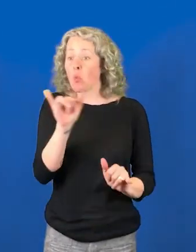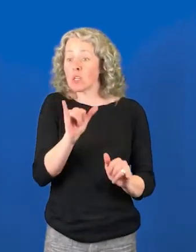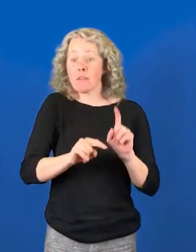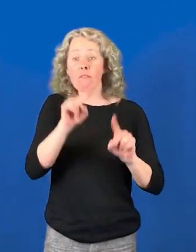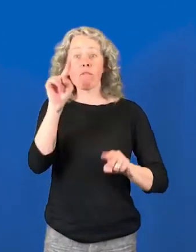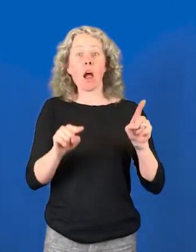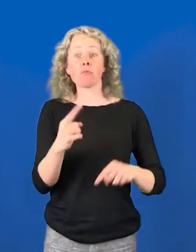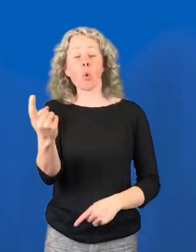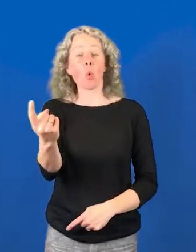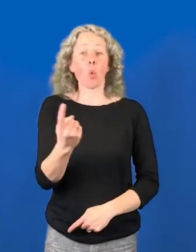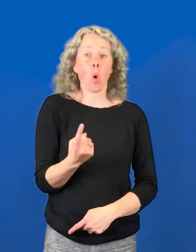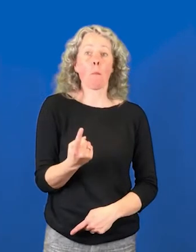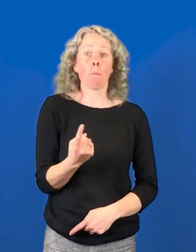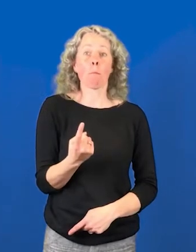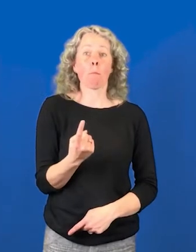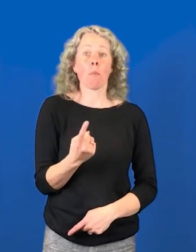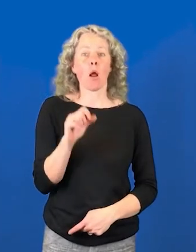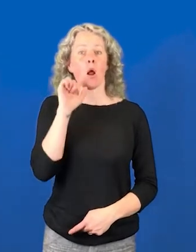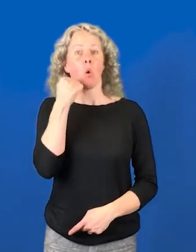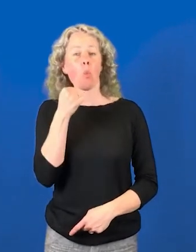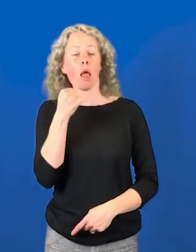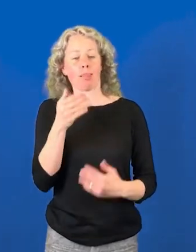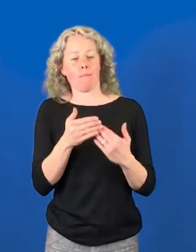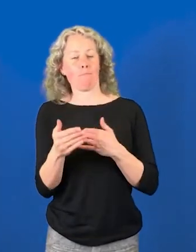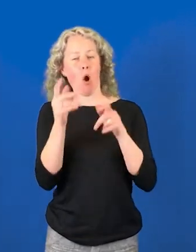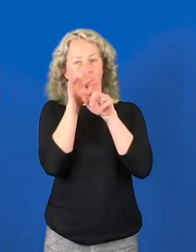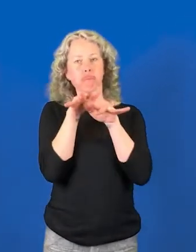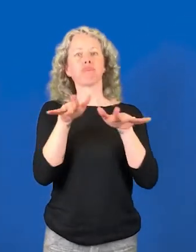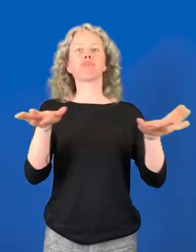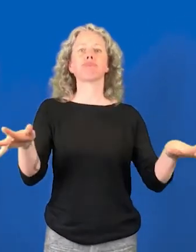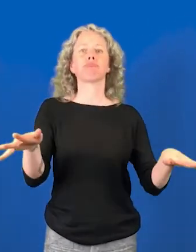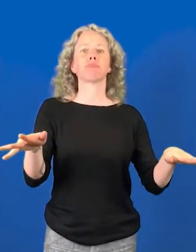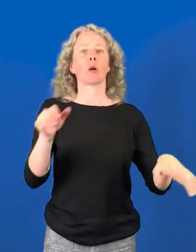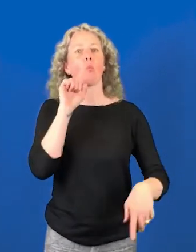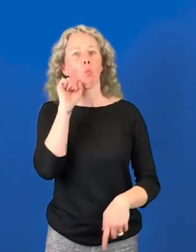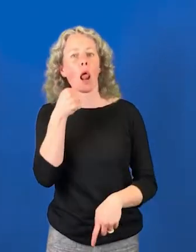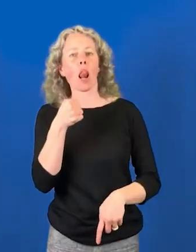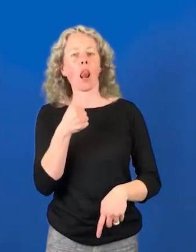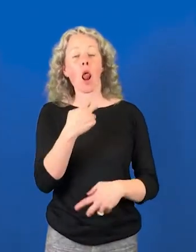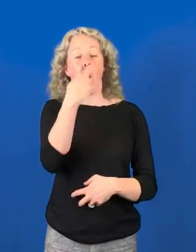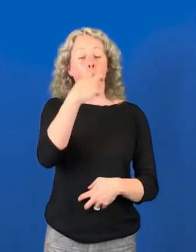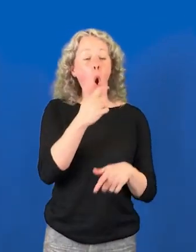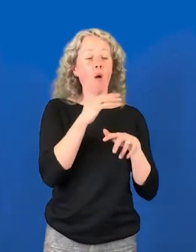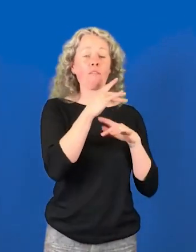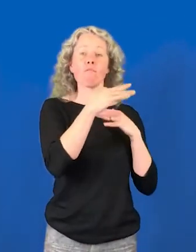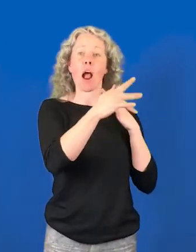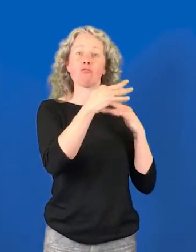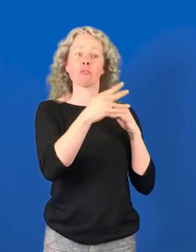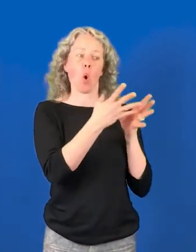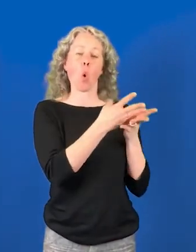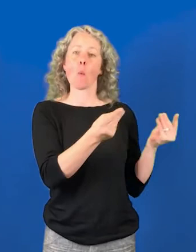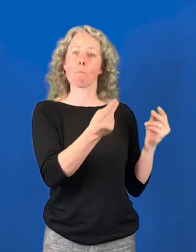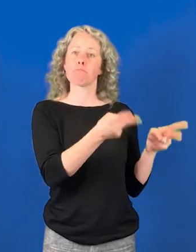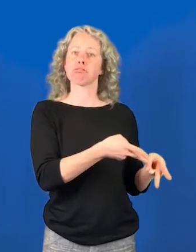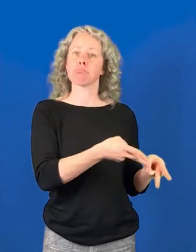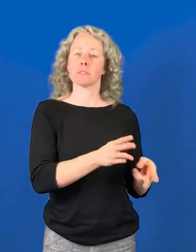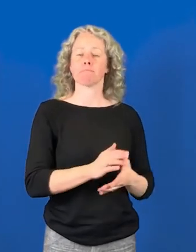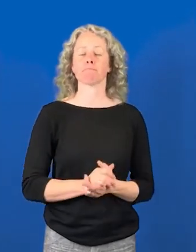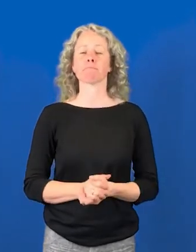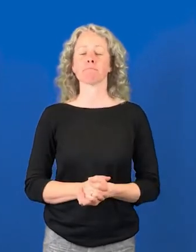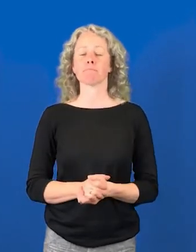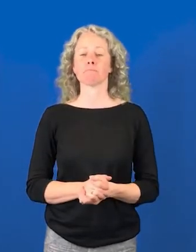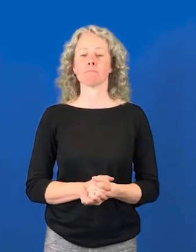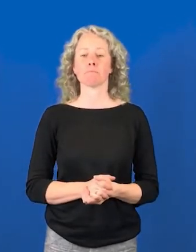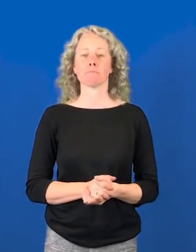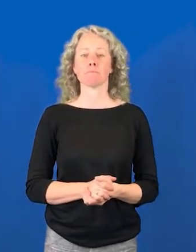variant that is going to come will be more transmissible than the older one the older one becomes extinct and that's how virology